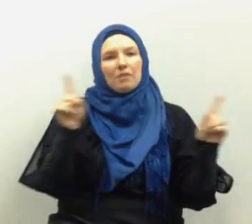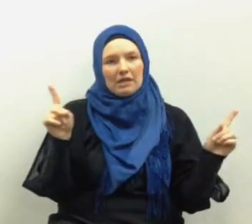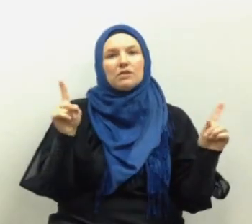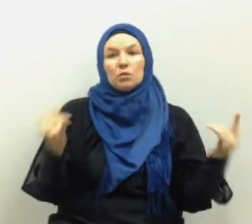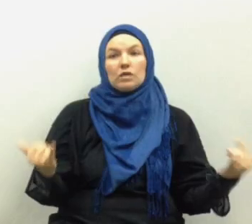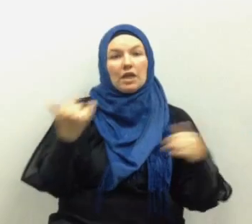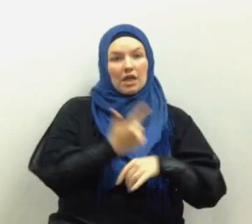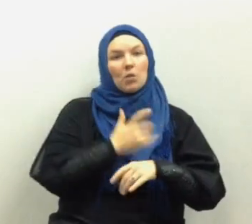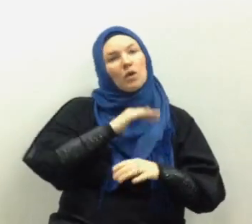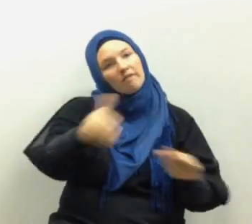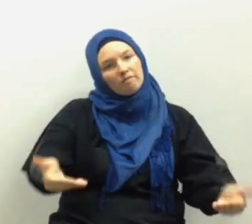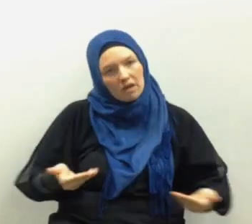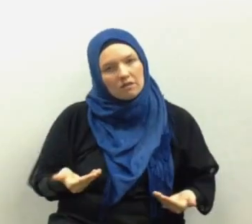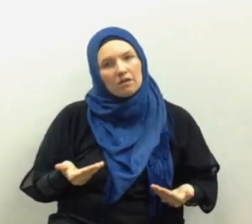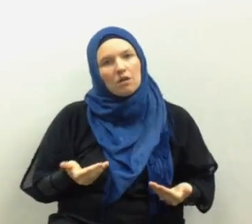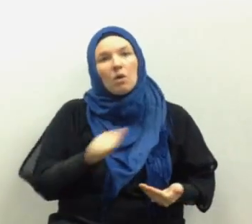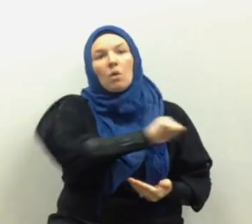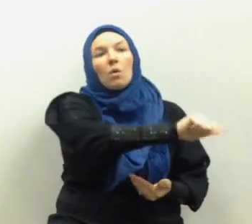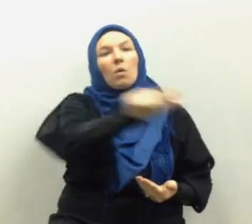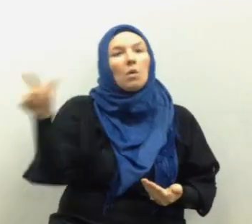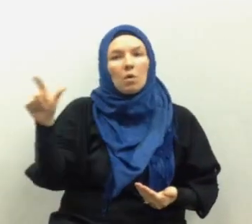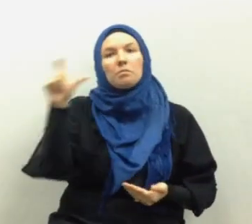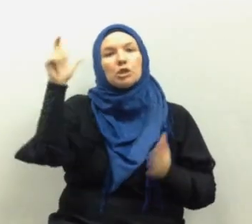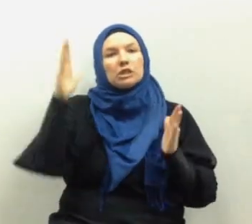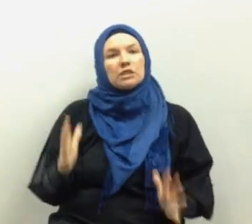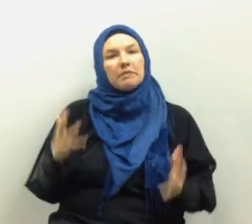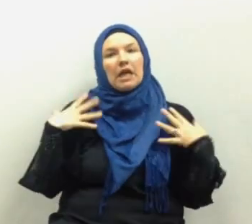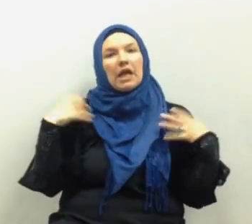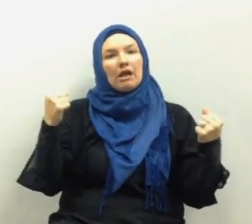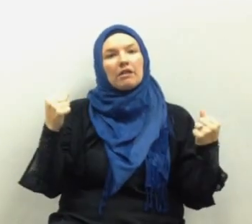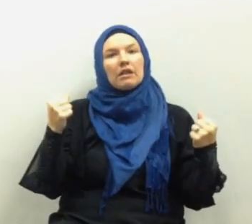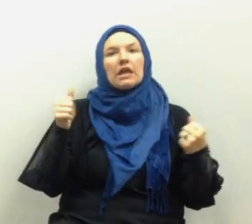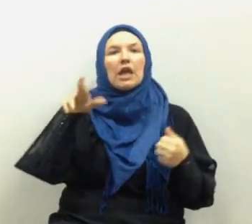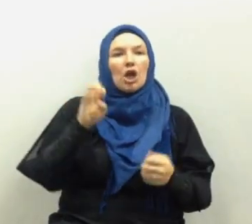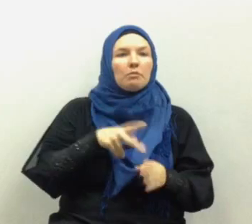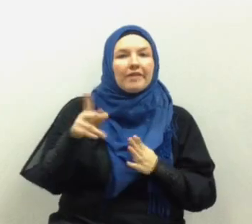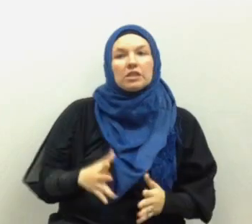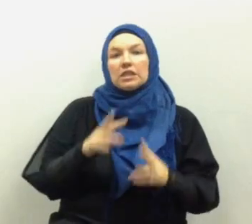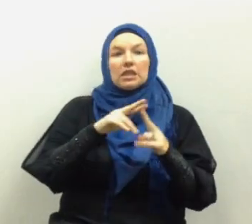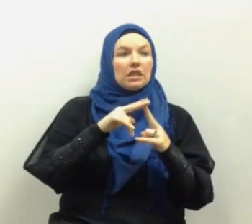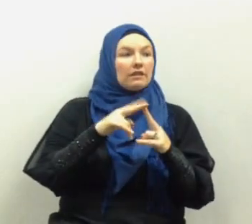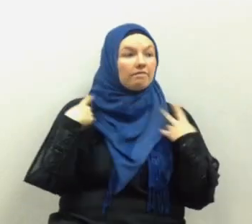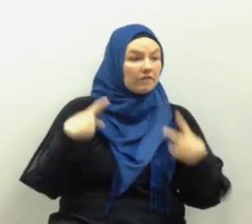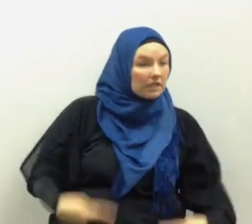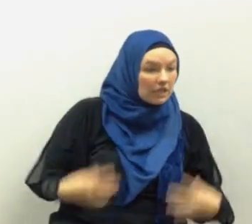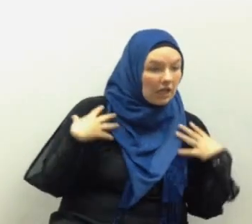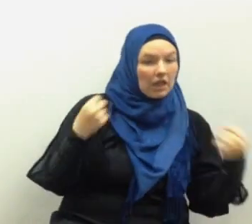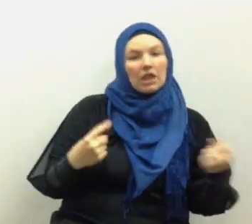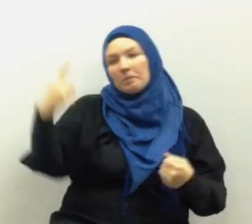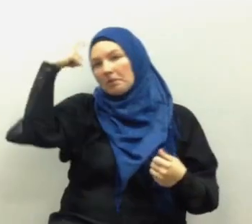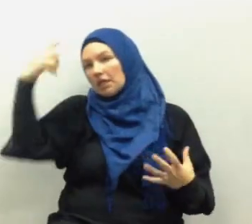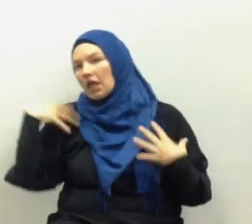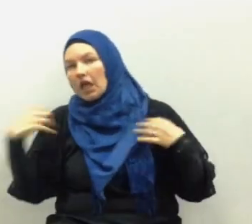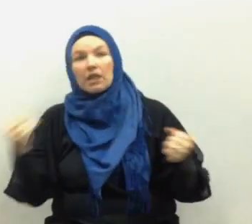so today we are inviting all Muslim health care professionals whether it is physical